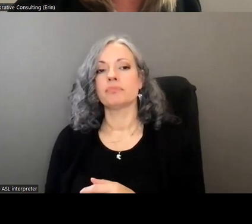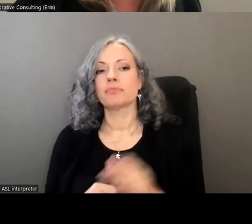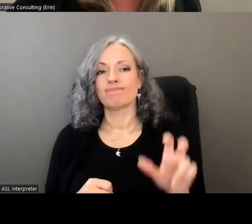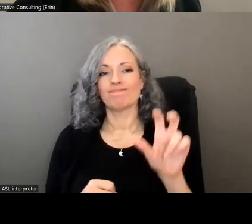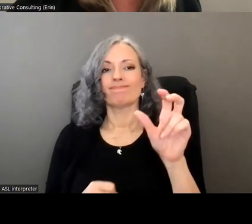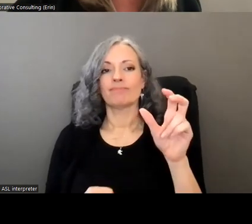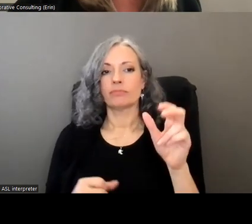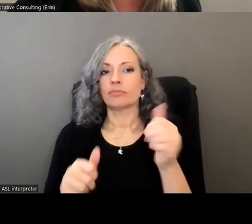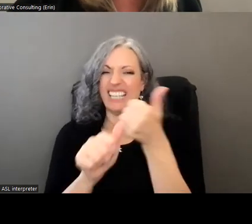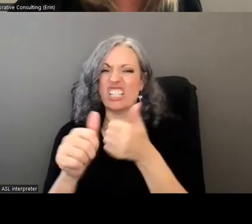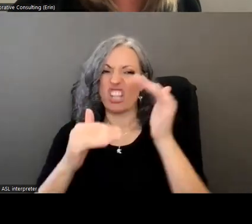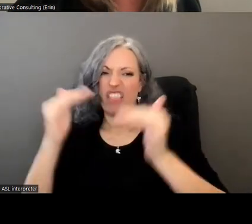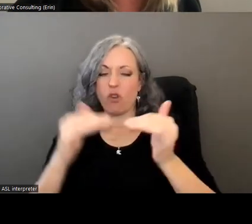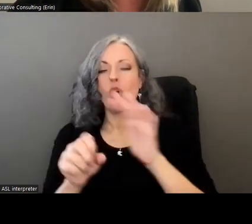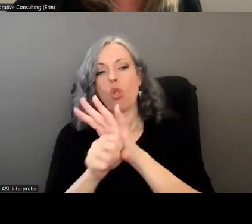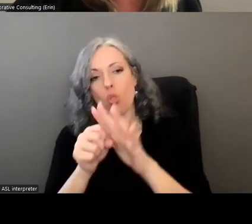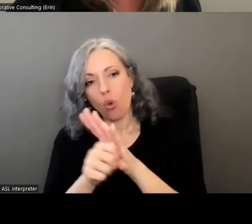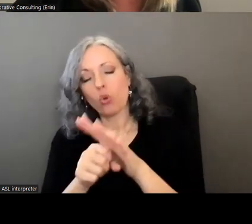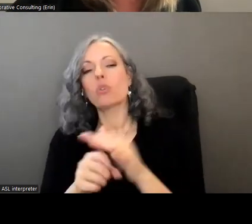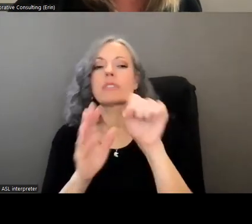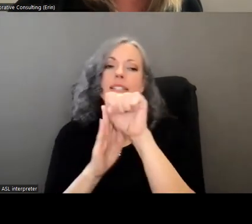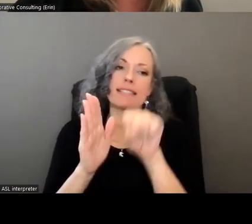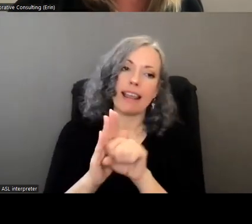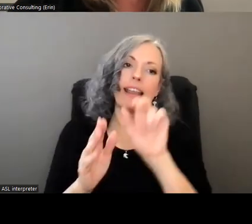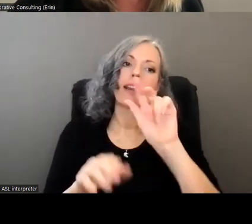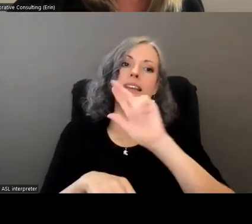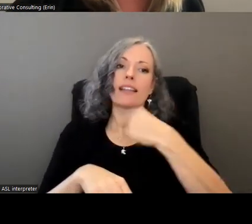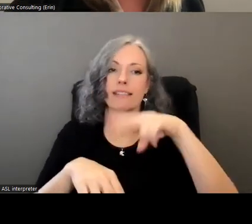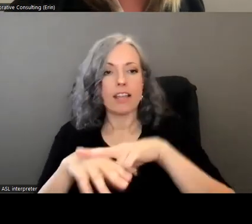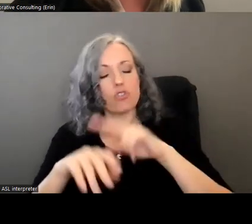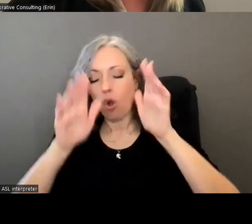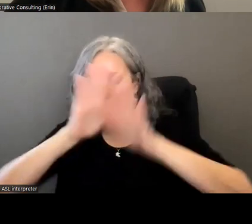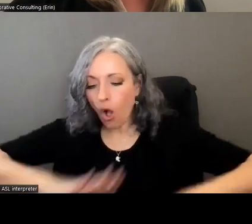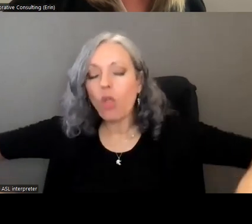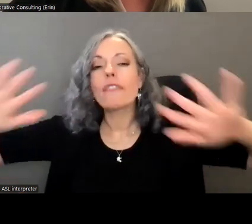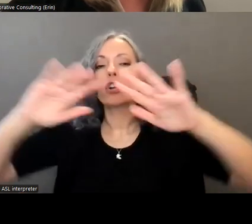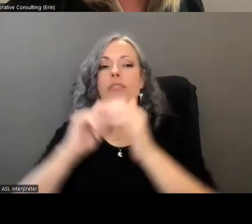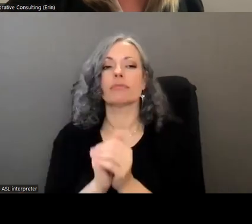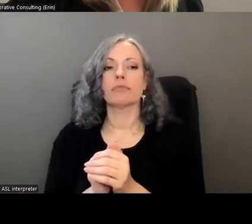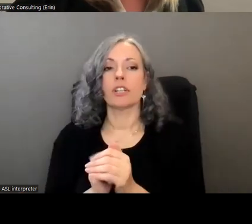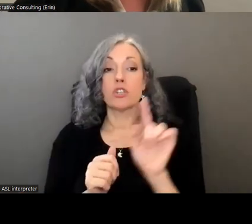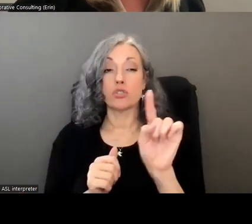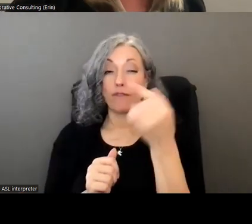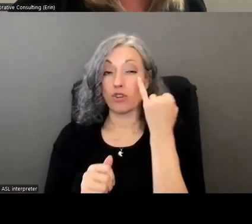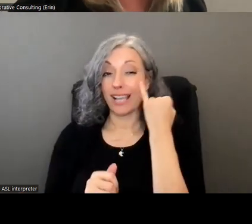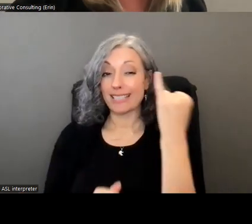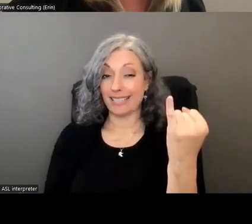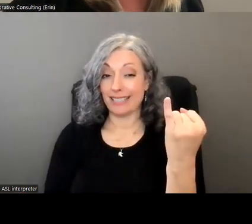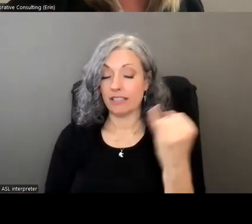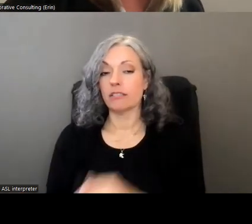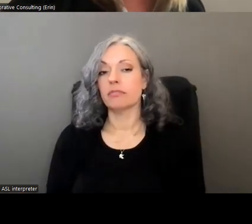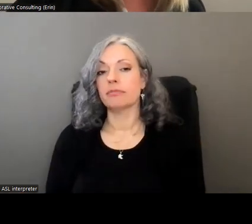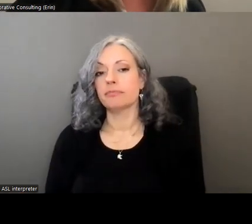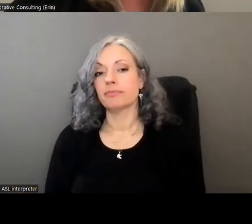local regional state national all the way so the first idea that within